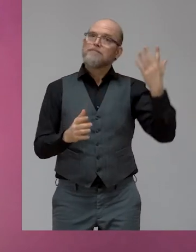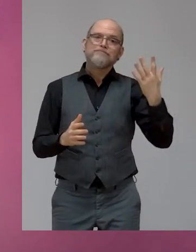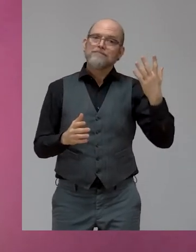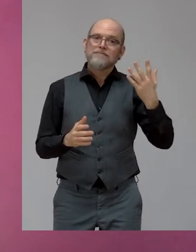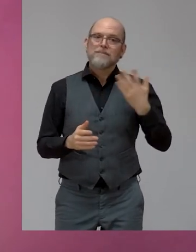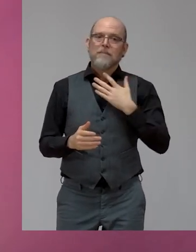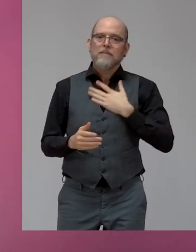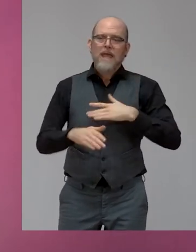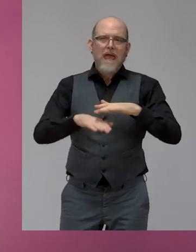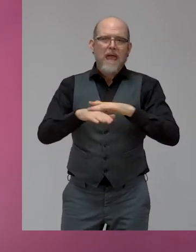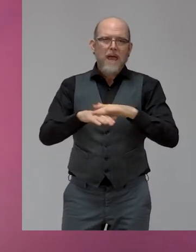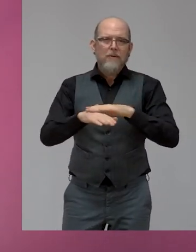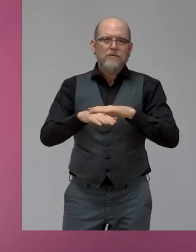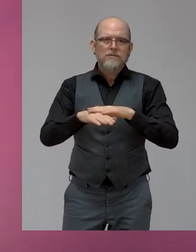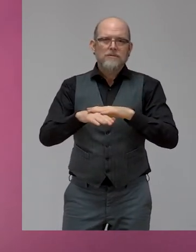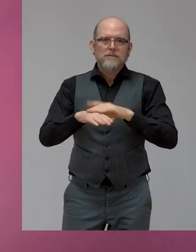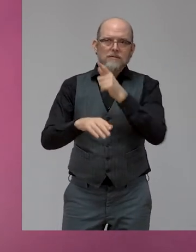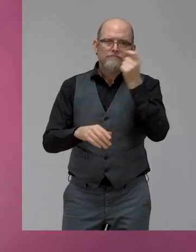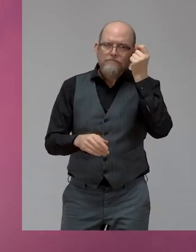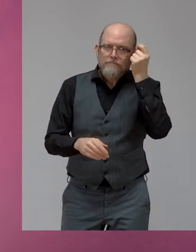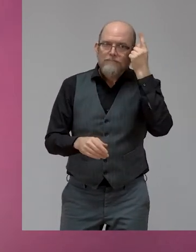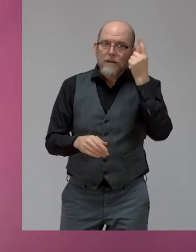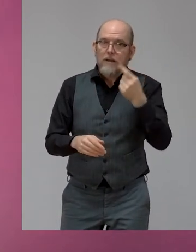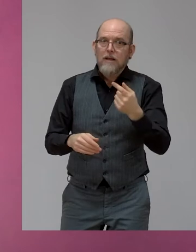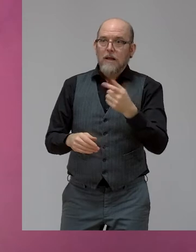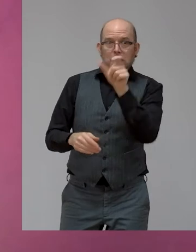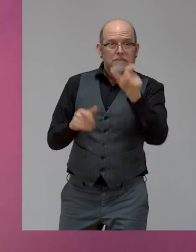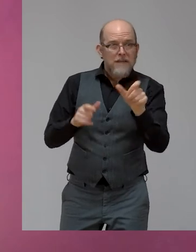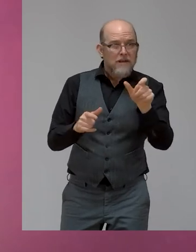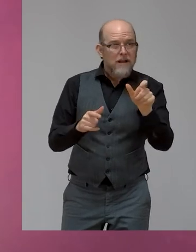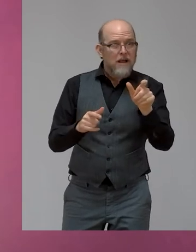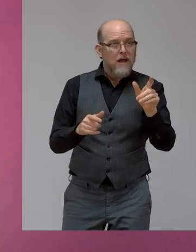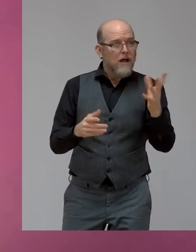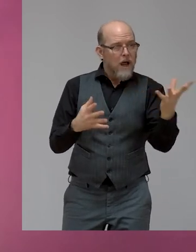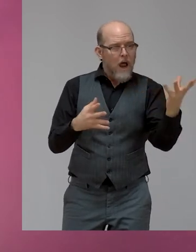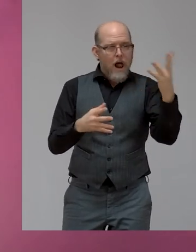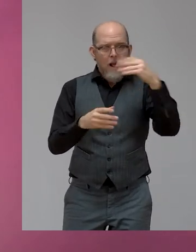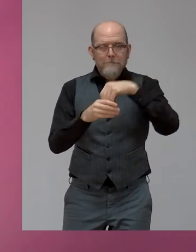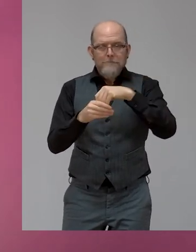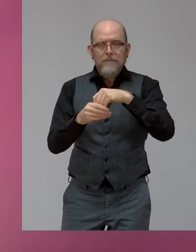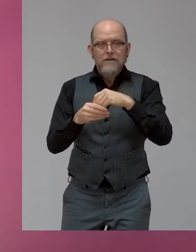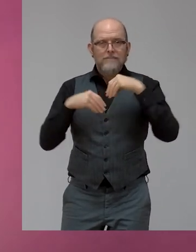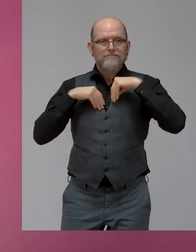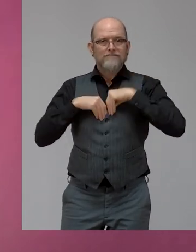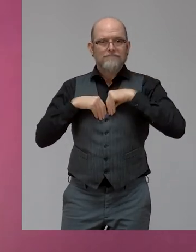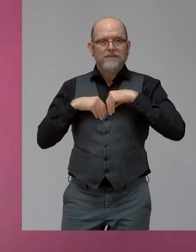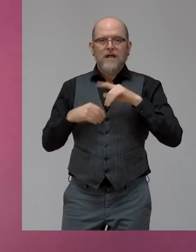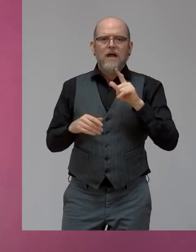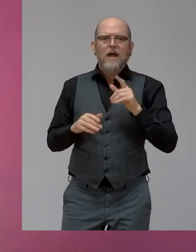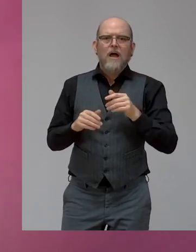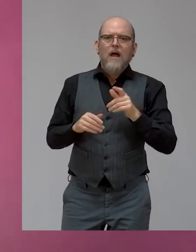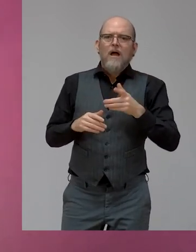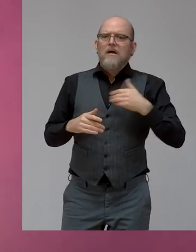intellectual, personal, and human sting out of the word other. Other separates.